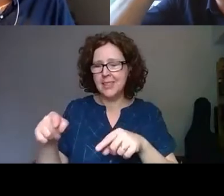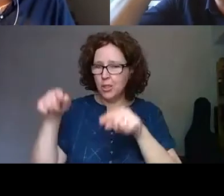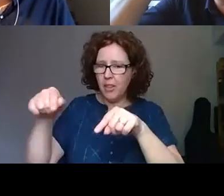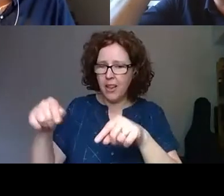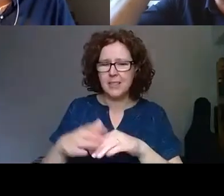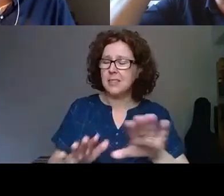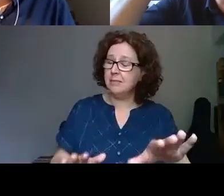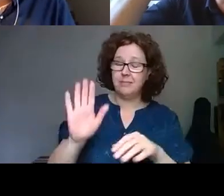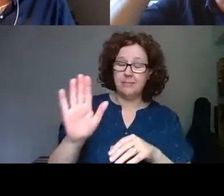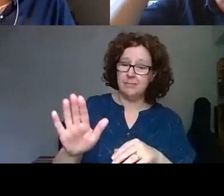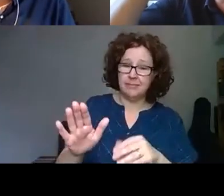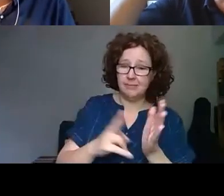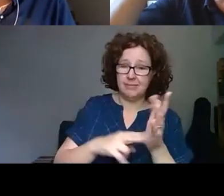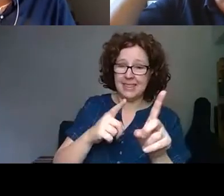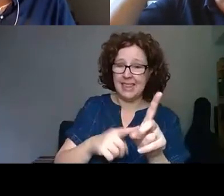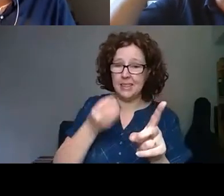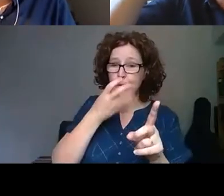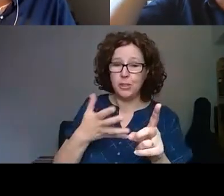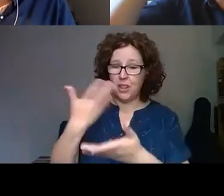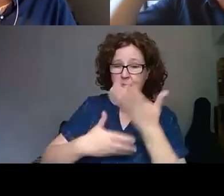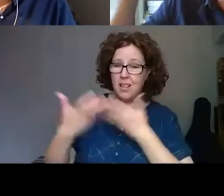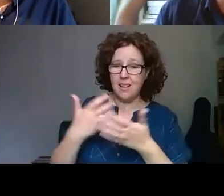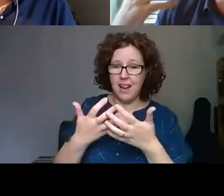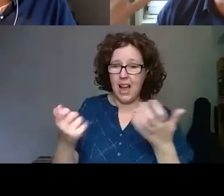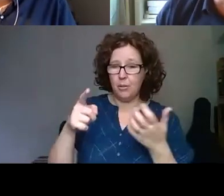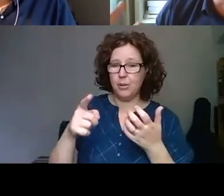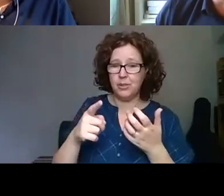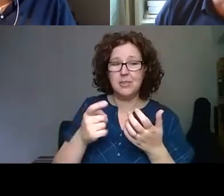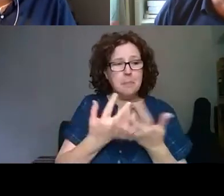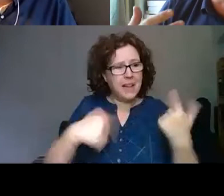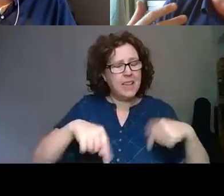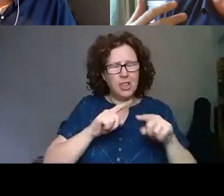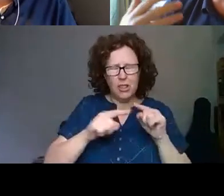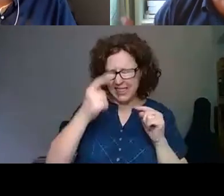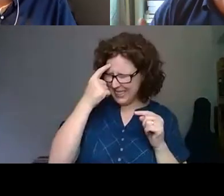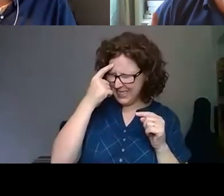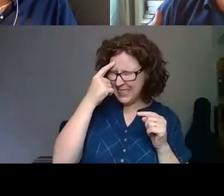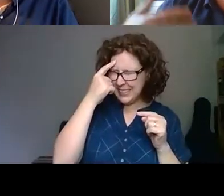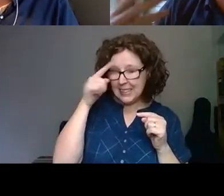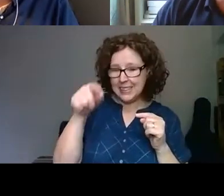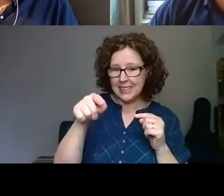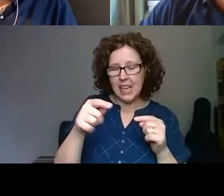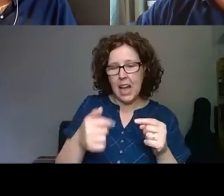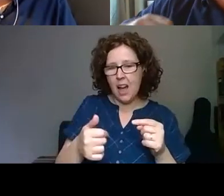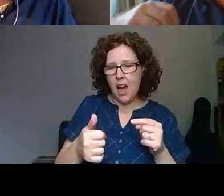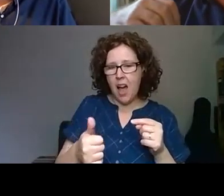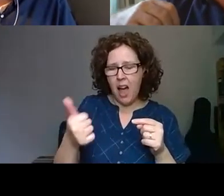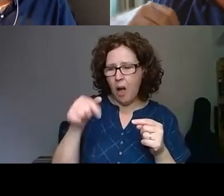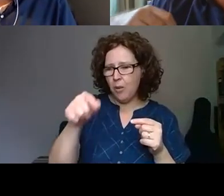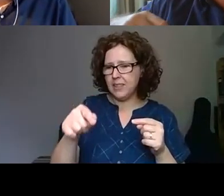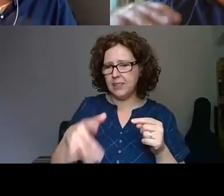you've articulated just so beautifully, what many of us are trying to make sense of, which is how this separation,